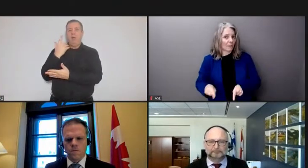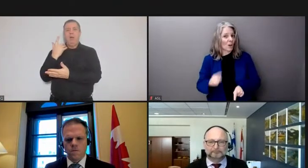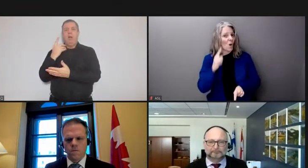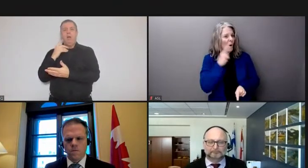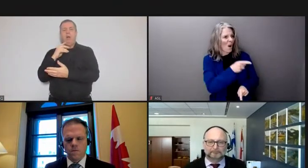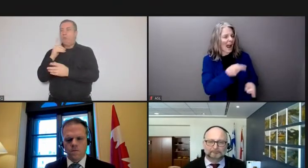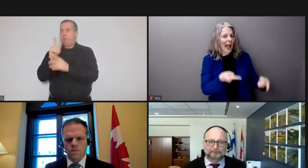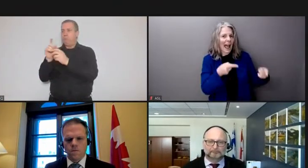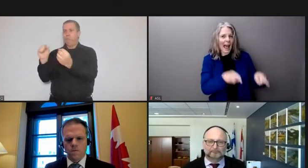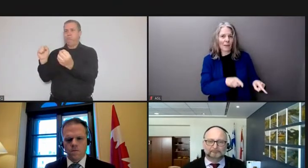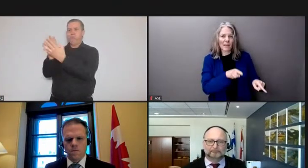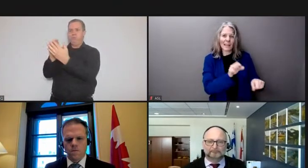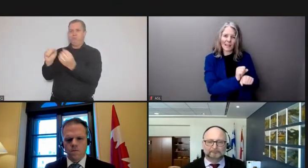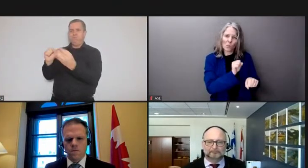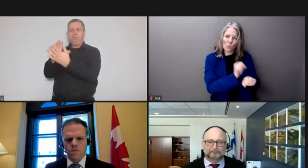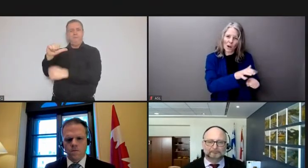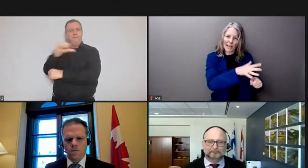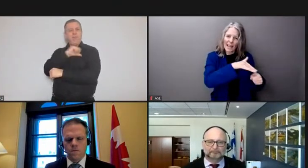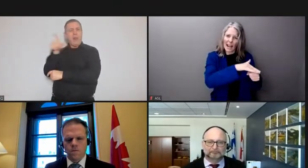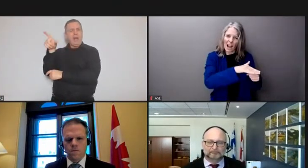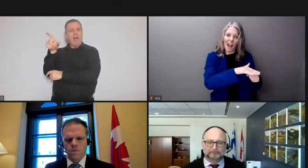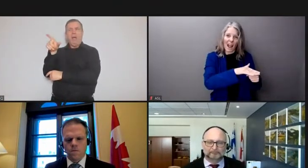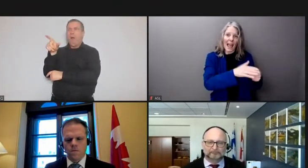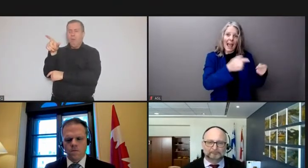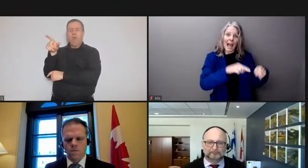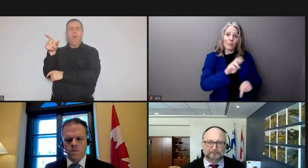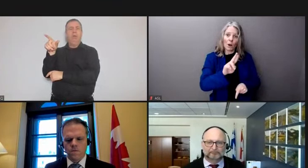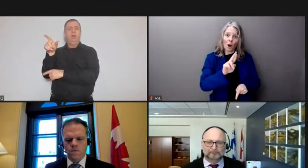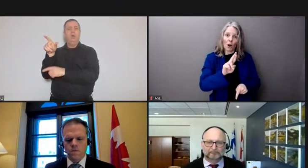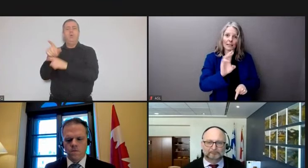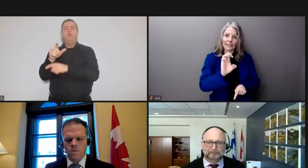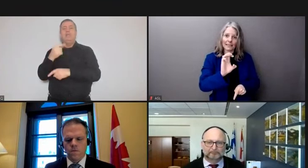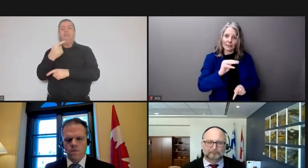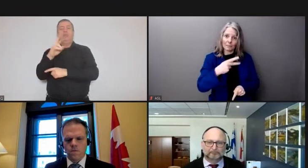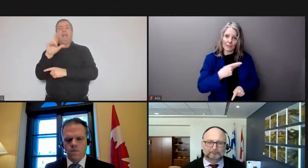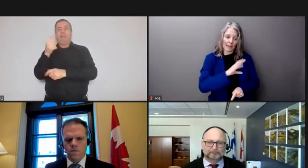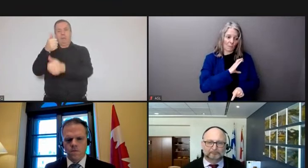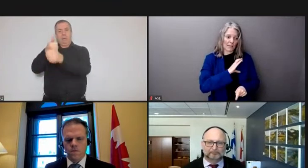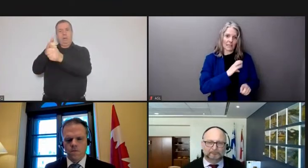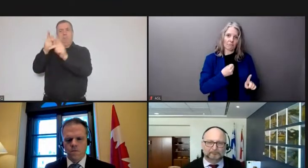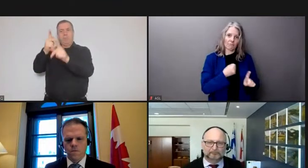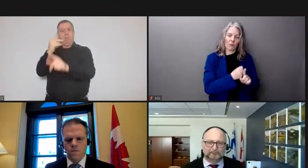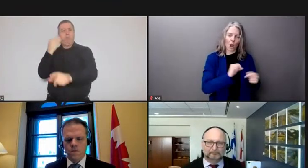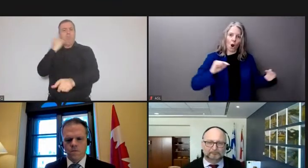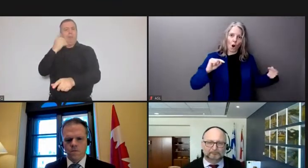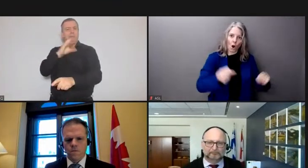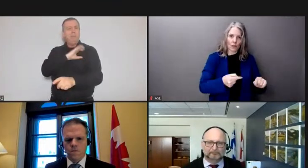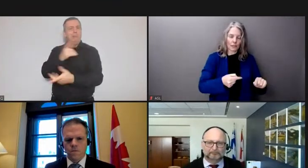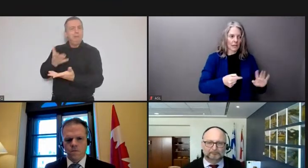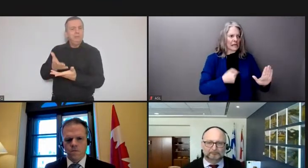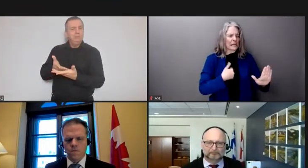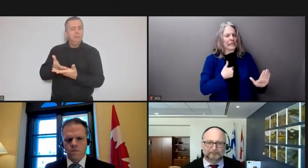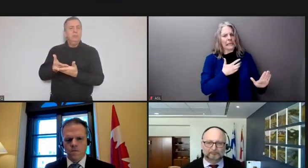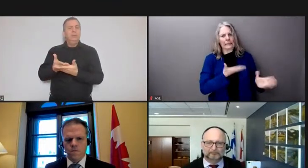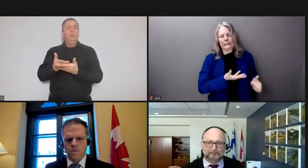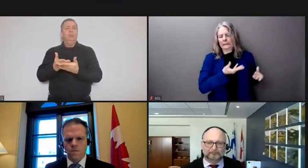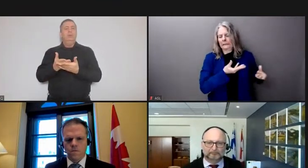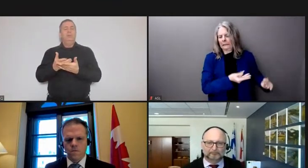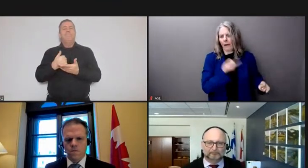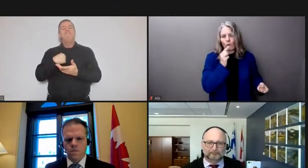rcmp officer my thoughts are with the officer and their family and i want to make it clear